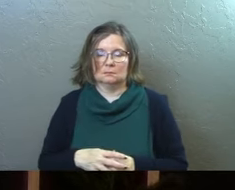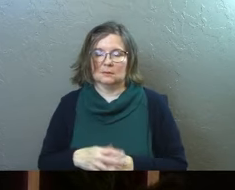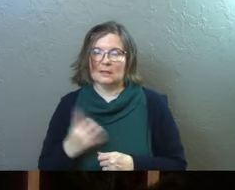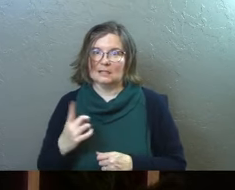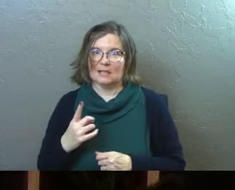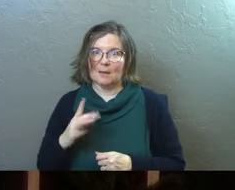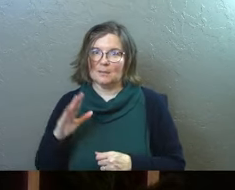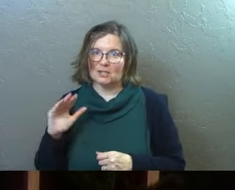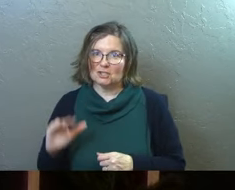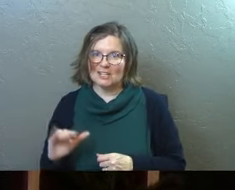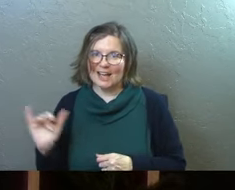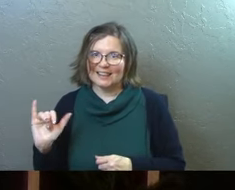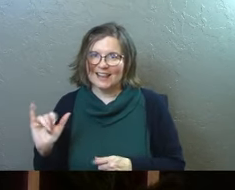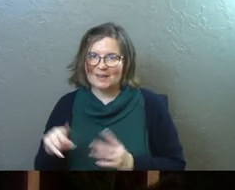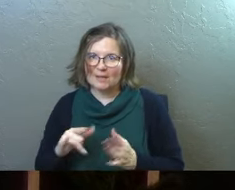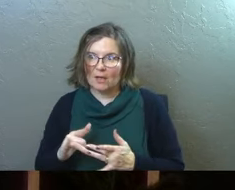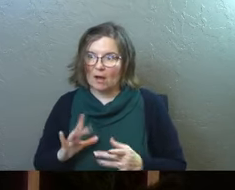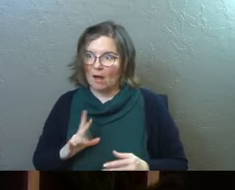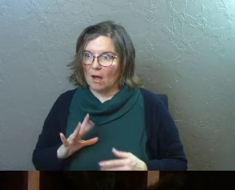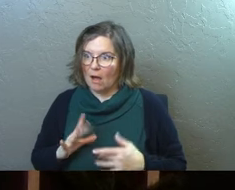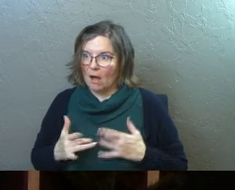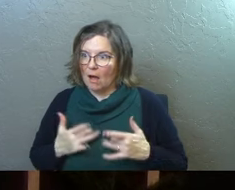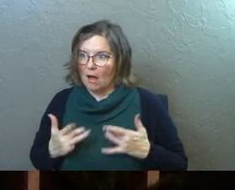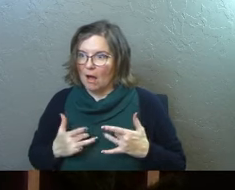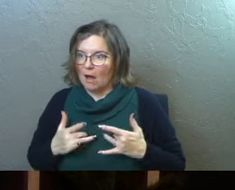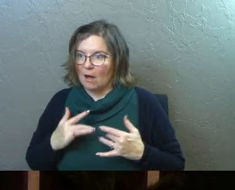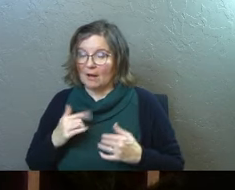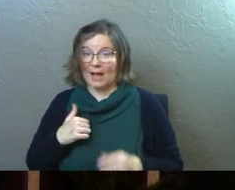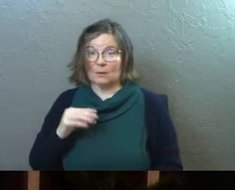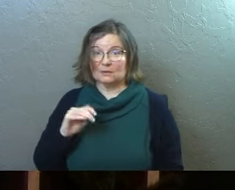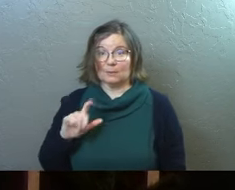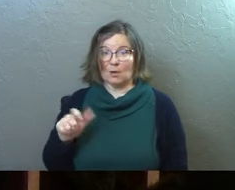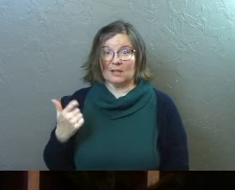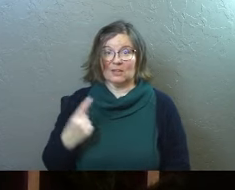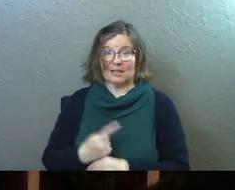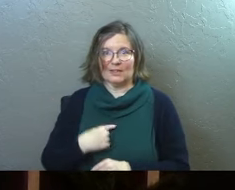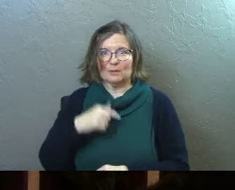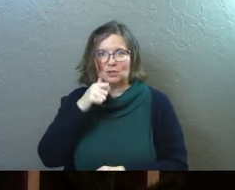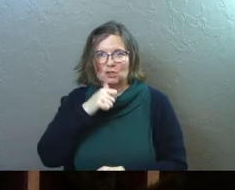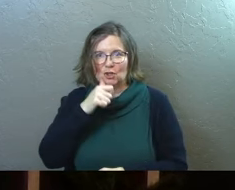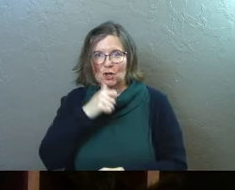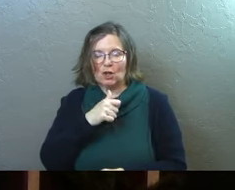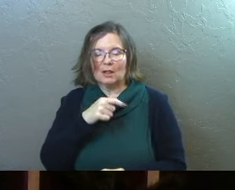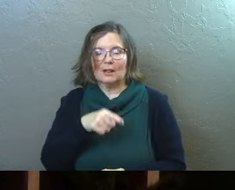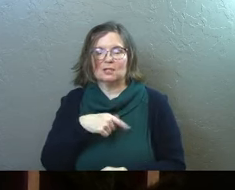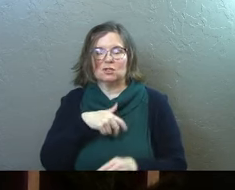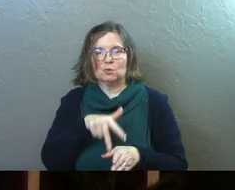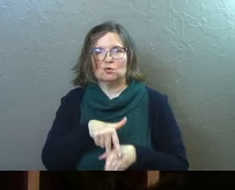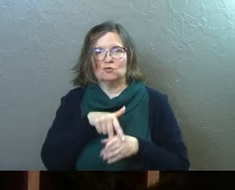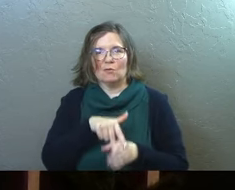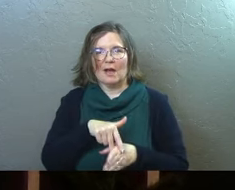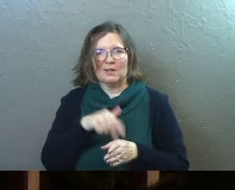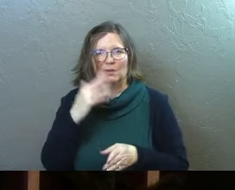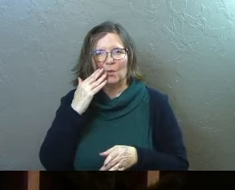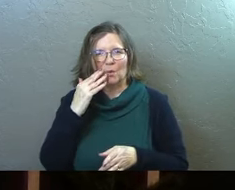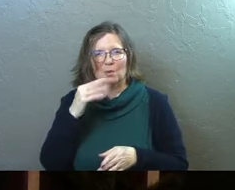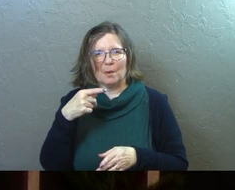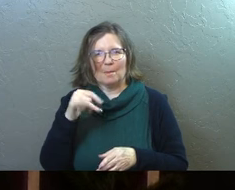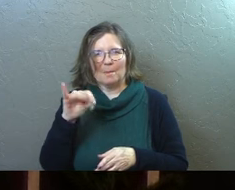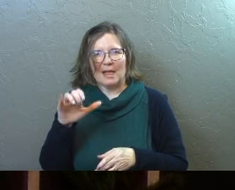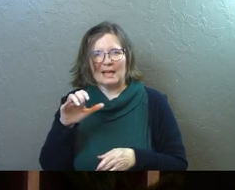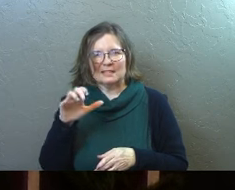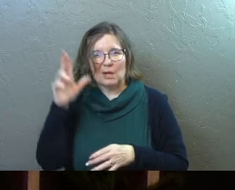There's something childlike about that, isn't there? I was at the mall the other day and there was this little girl and she was riding on one of those like